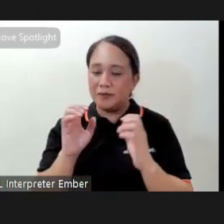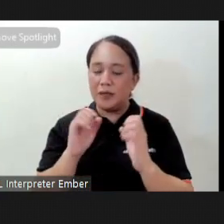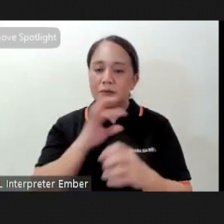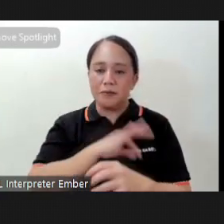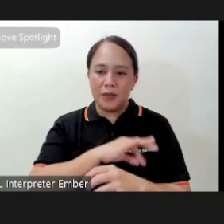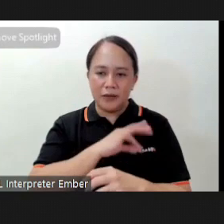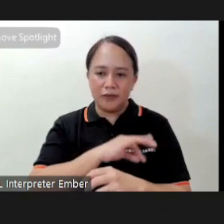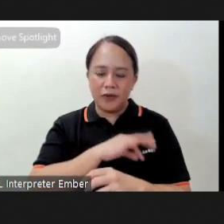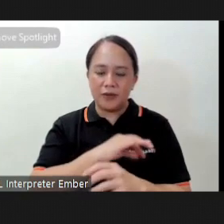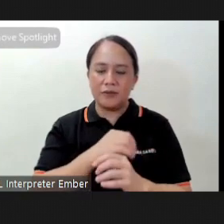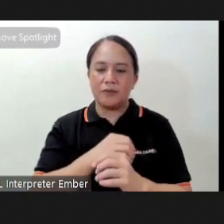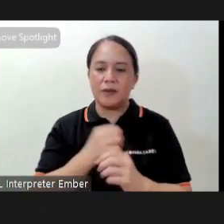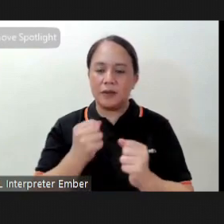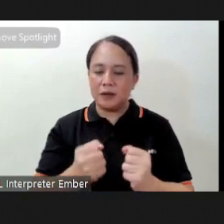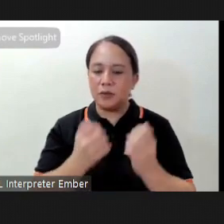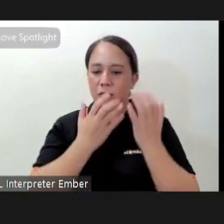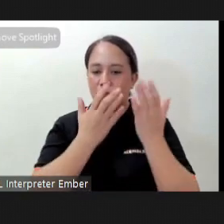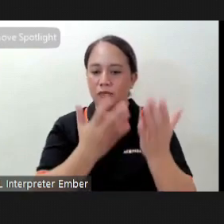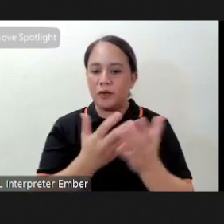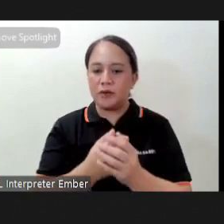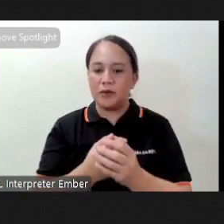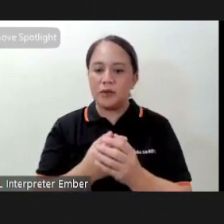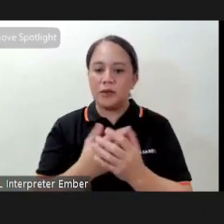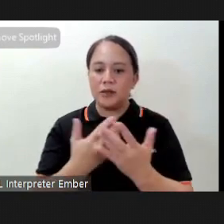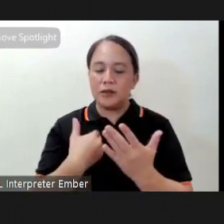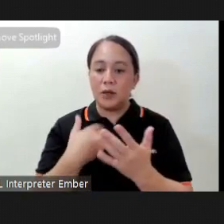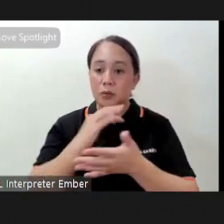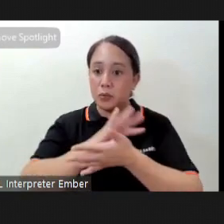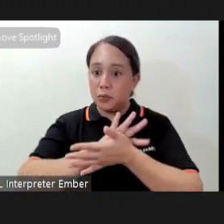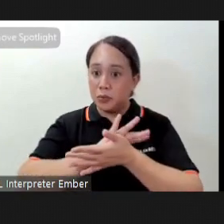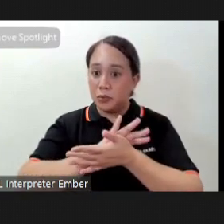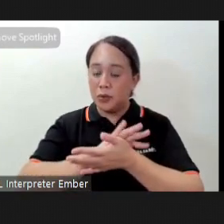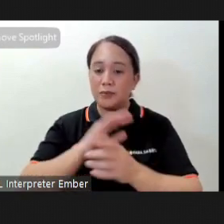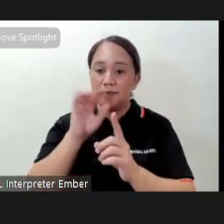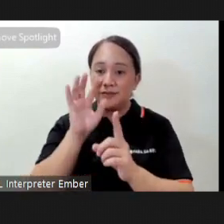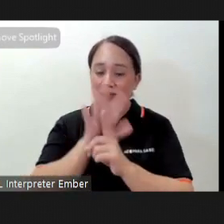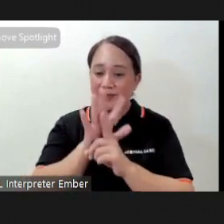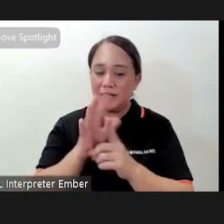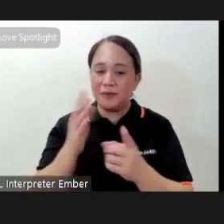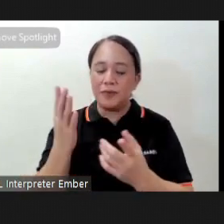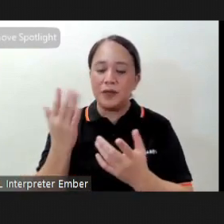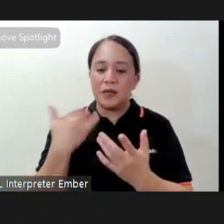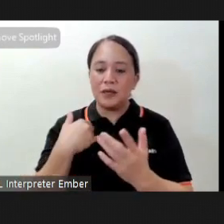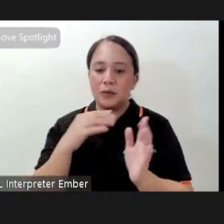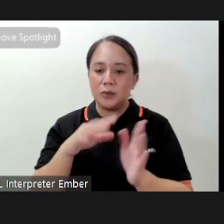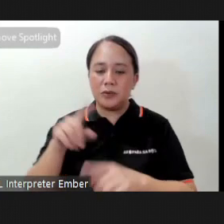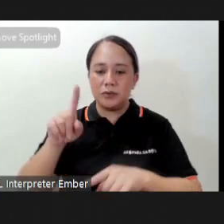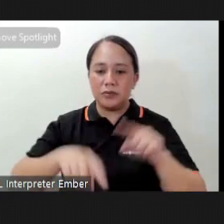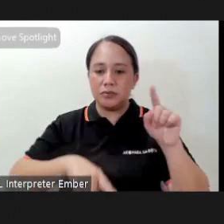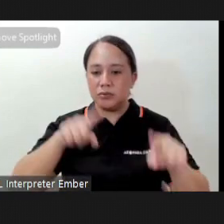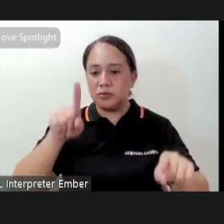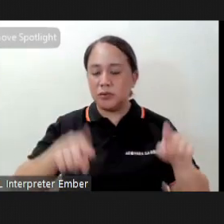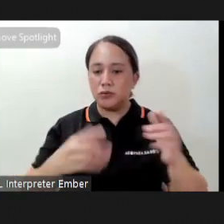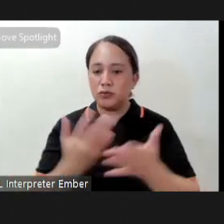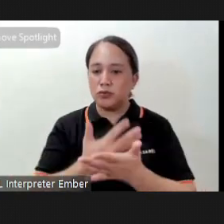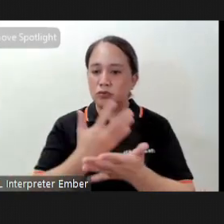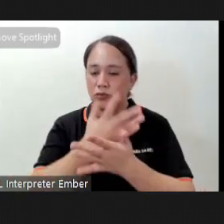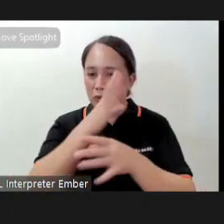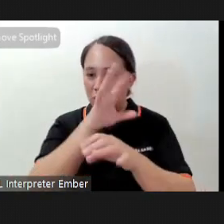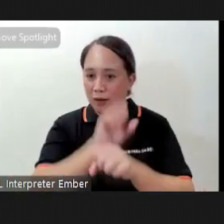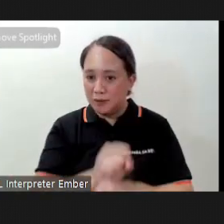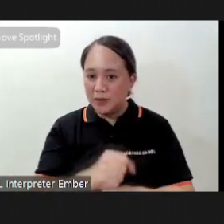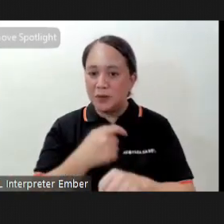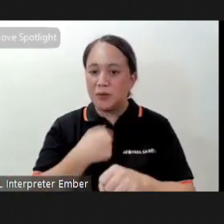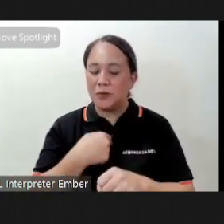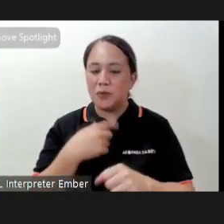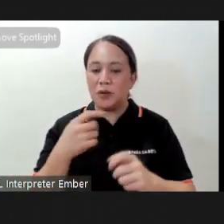it has to offer now it became popular during the pandemic for a good reason aside from providing a new hobby the rope can be used